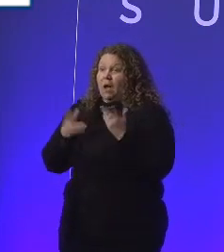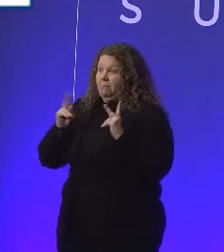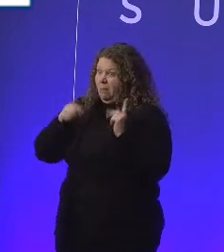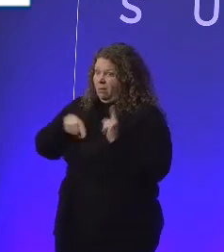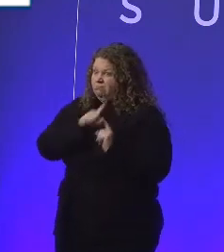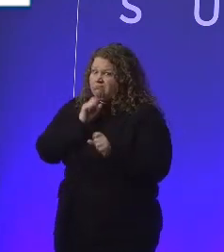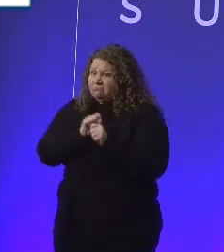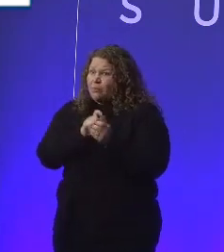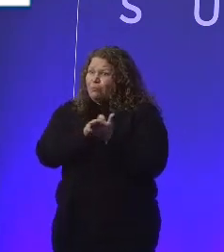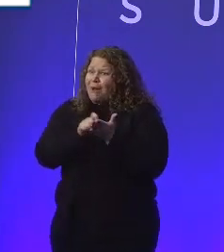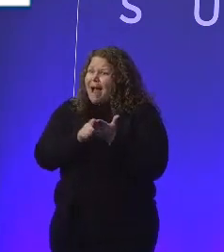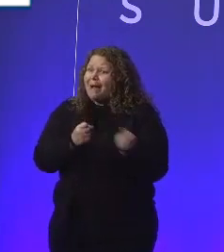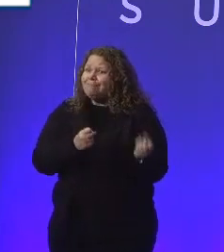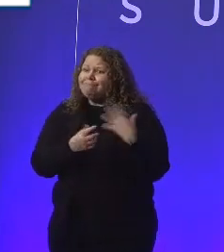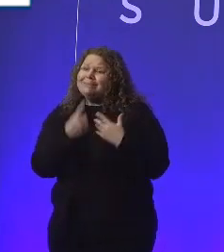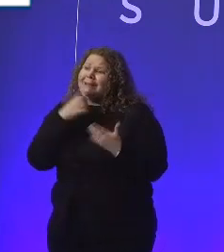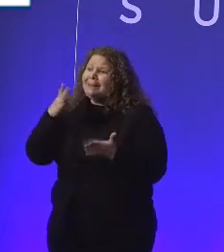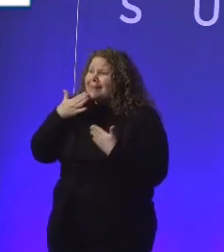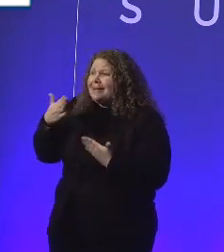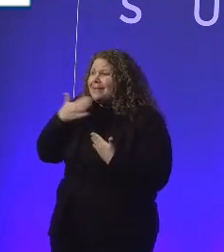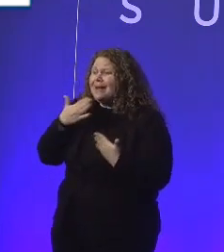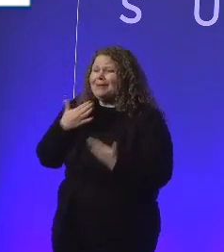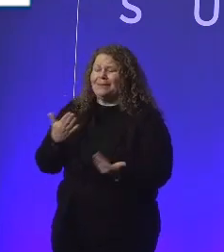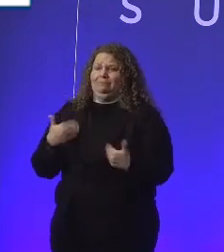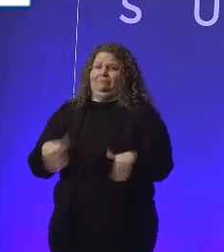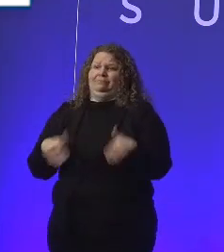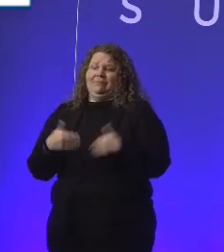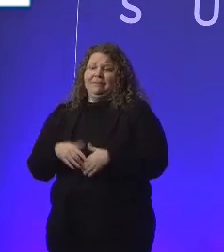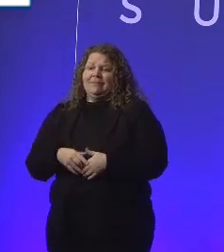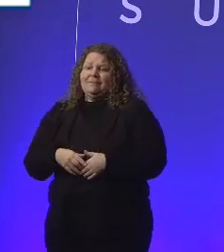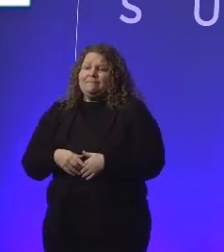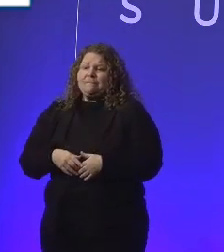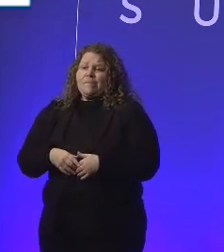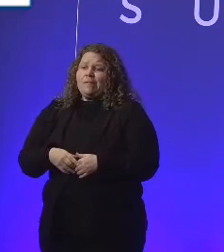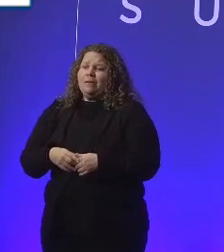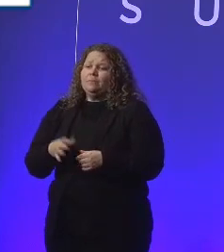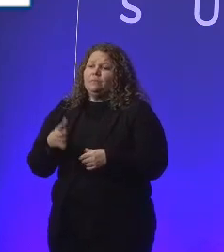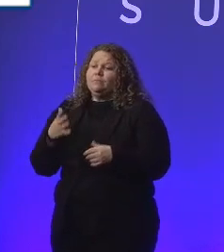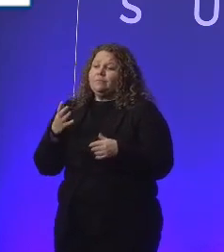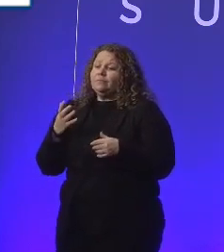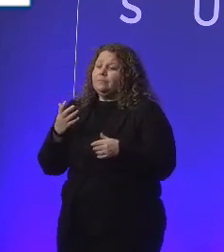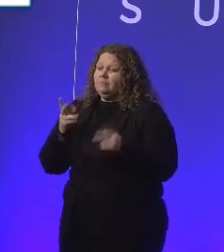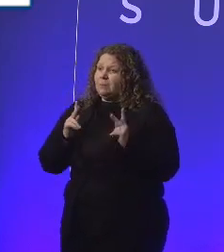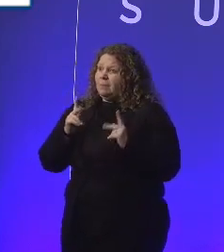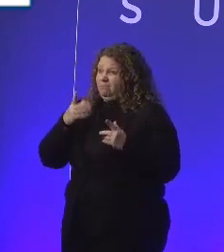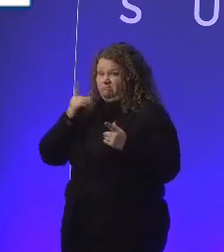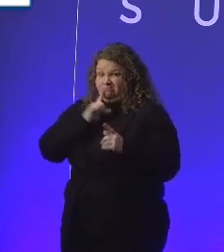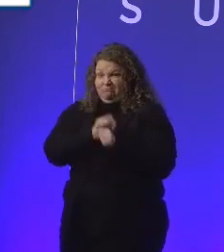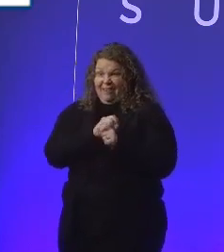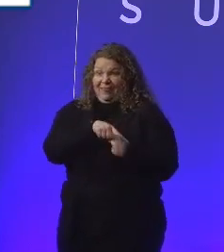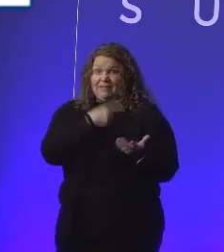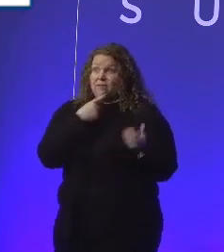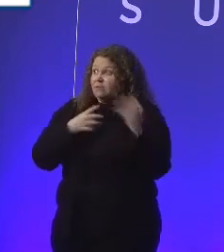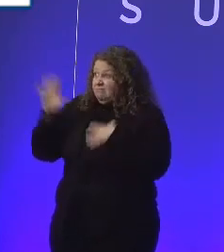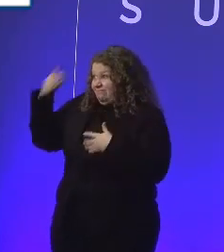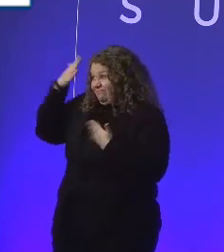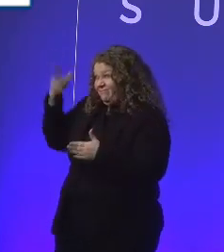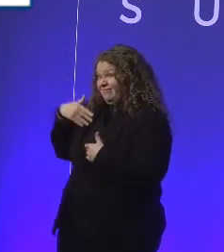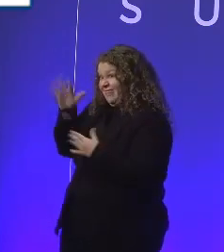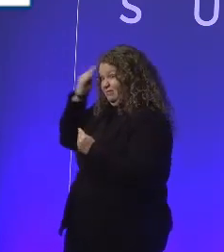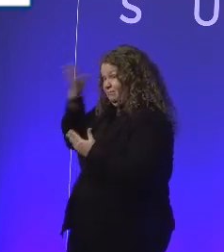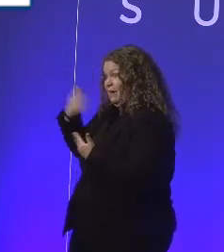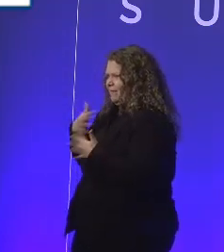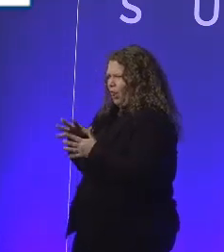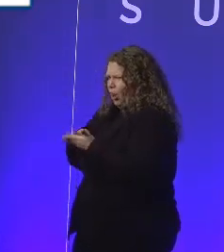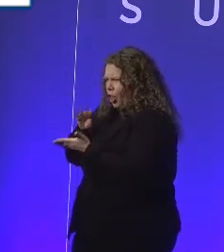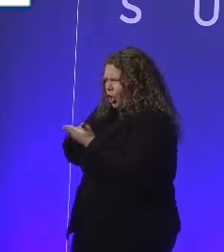you. We've had people talk about how they've actually used the learning to think about how differently they